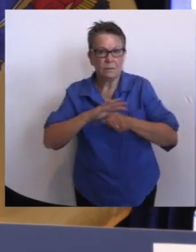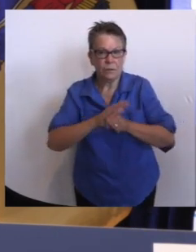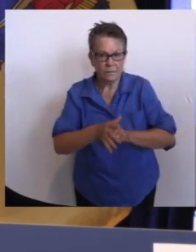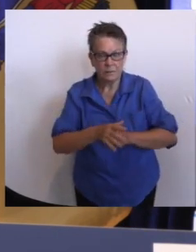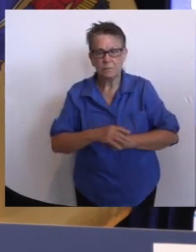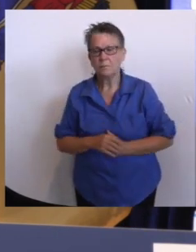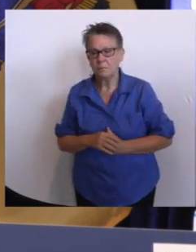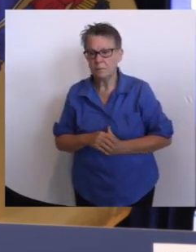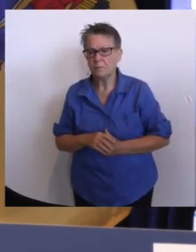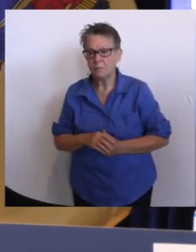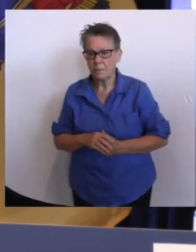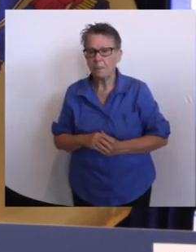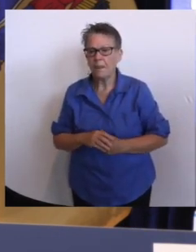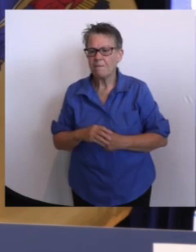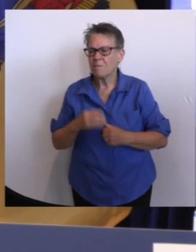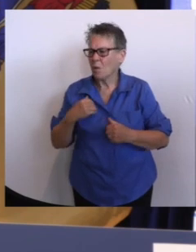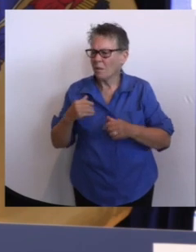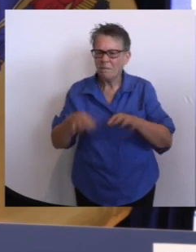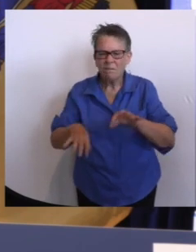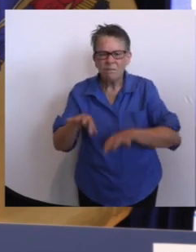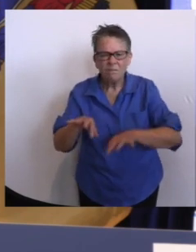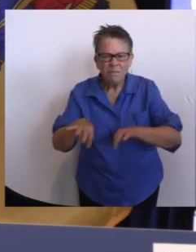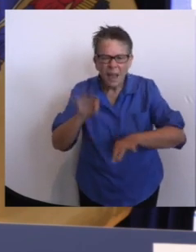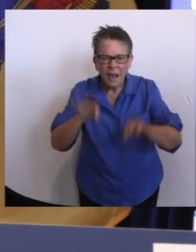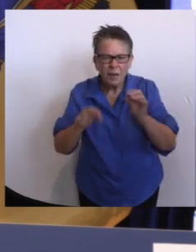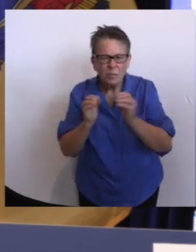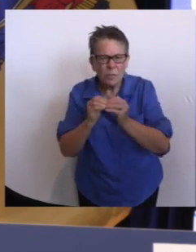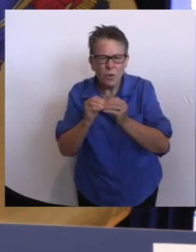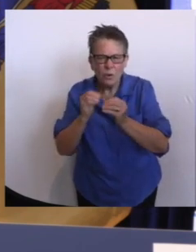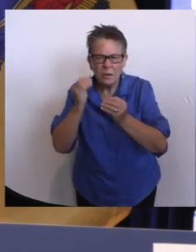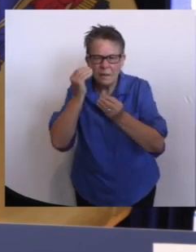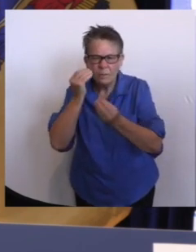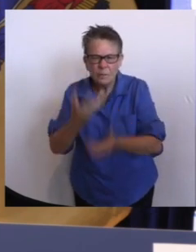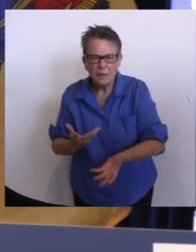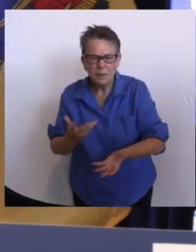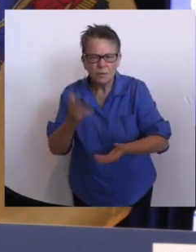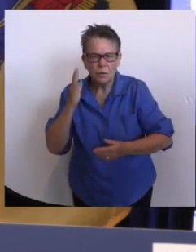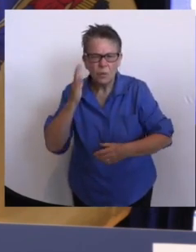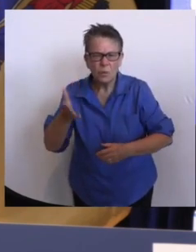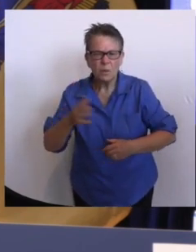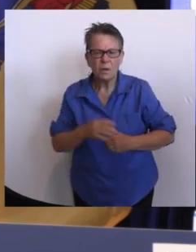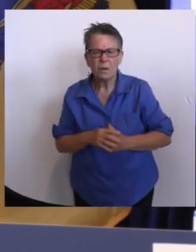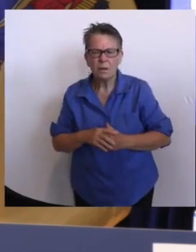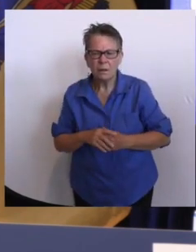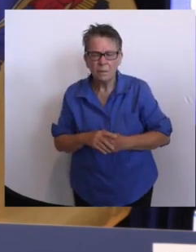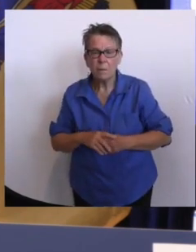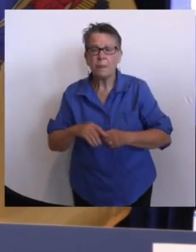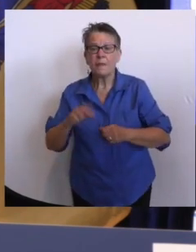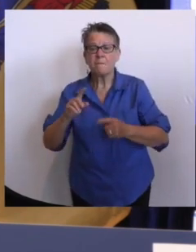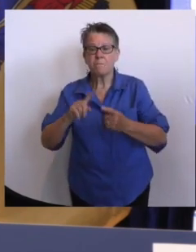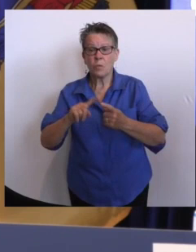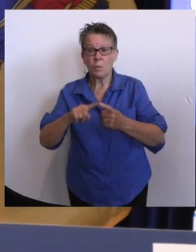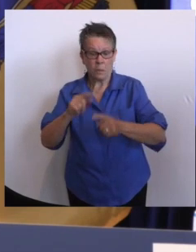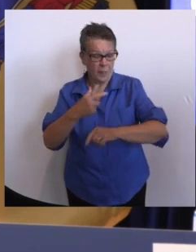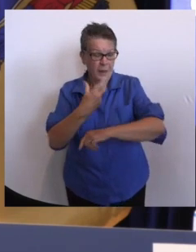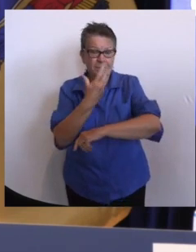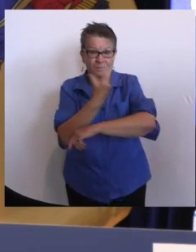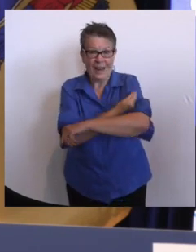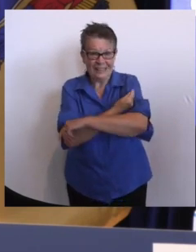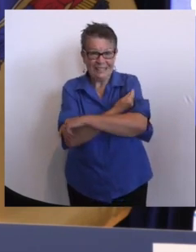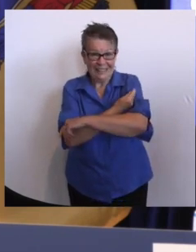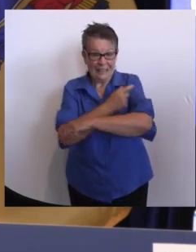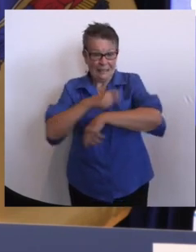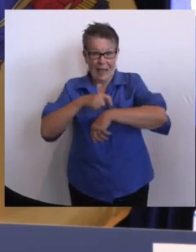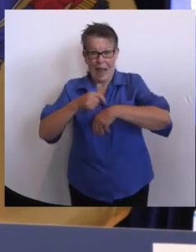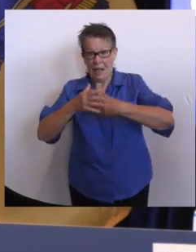expect a vaccine to be least effective when it's had the most time to wane and Delta is around. We're seeing that those who are vaccinated have